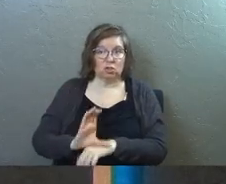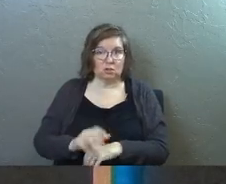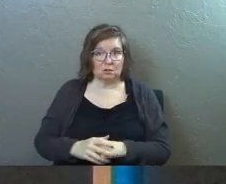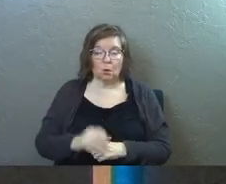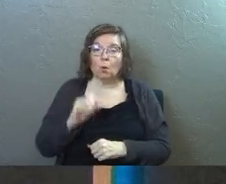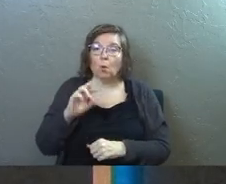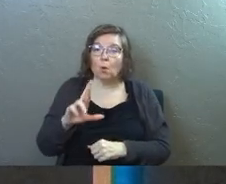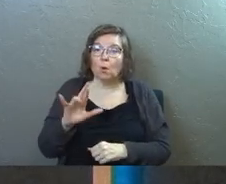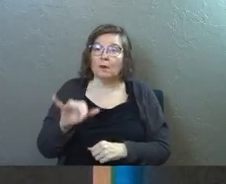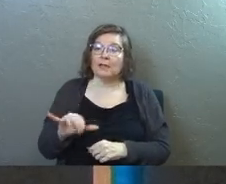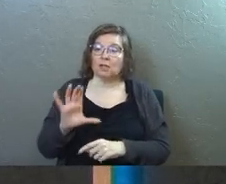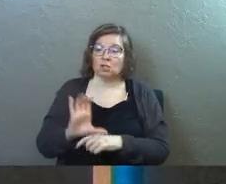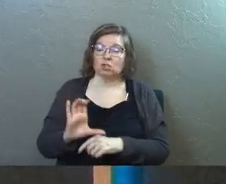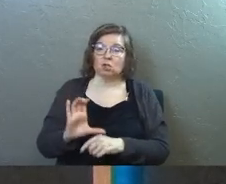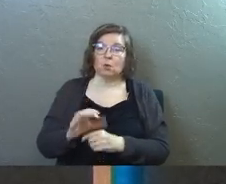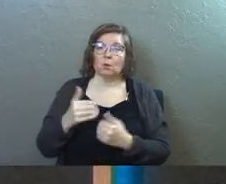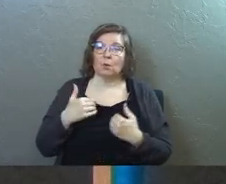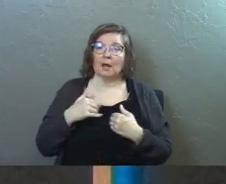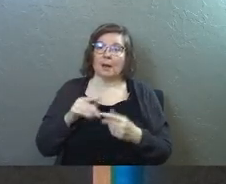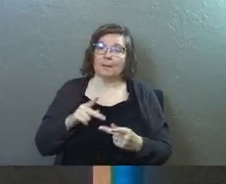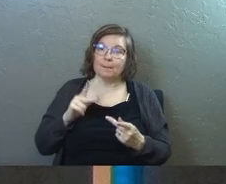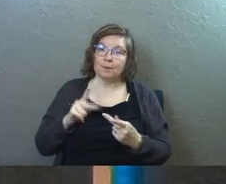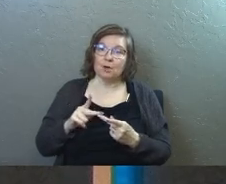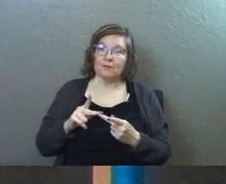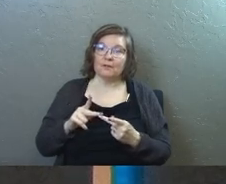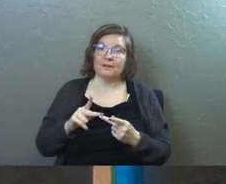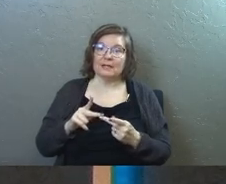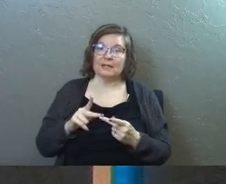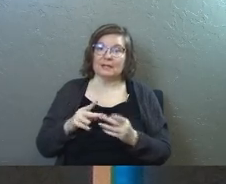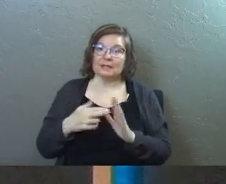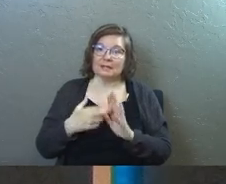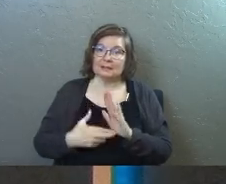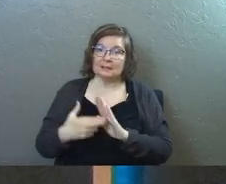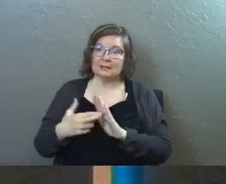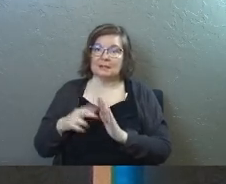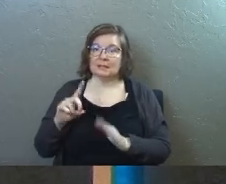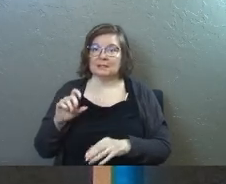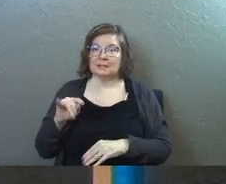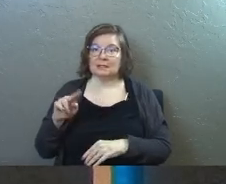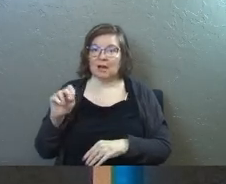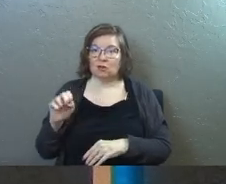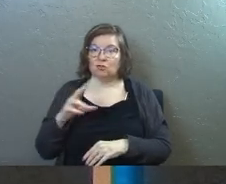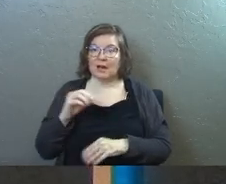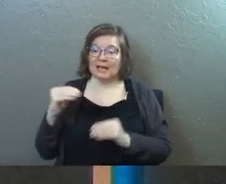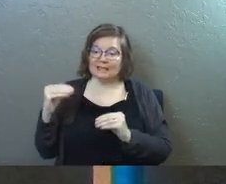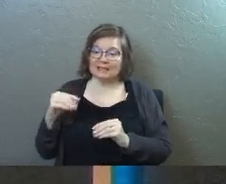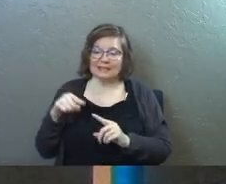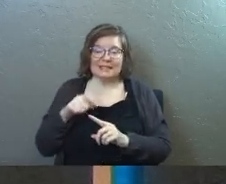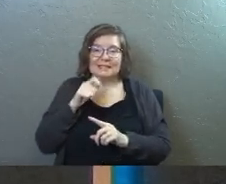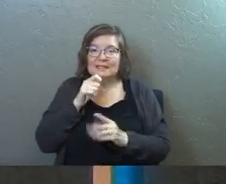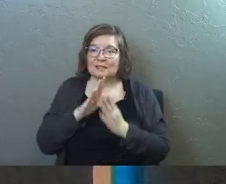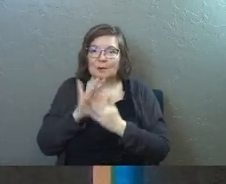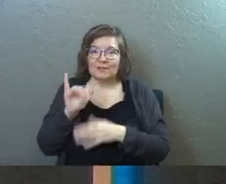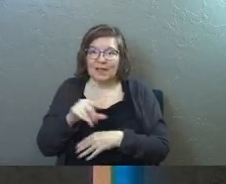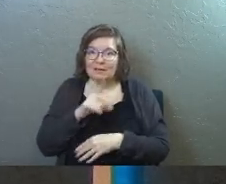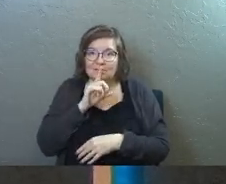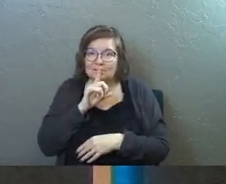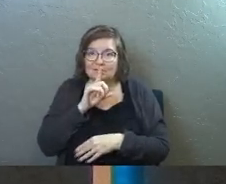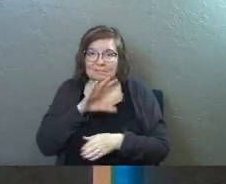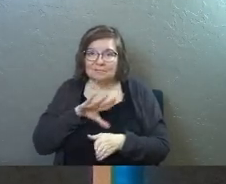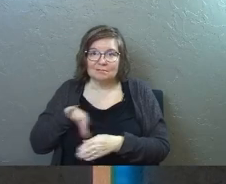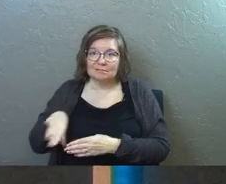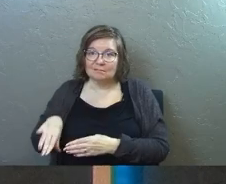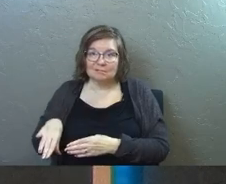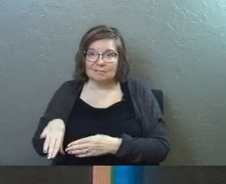or that his church would have perfect doctrine and teaching he doesn't pray for that